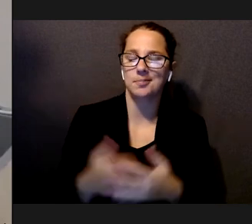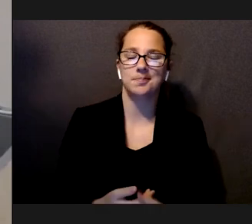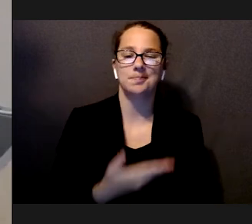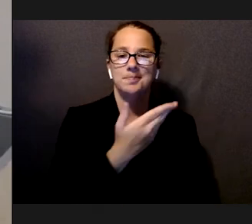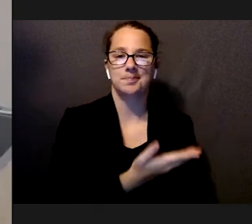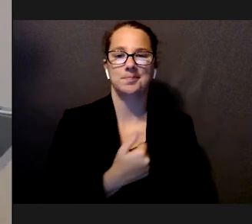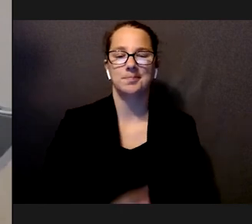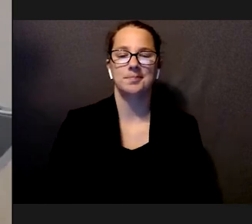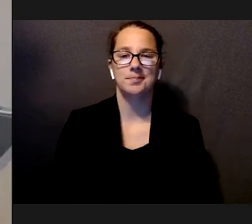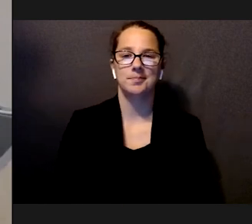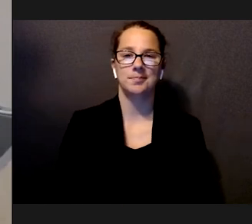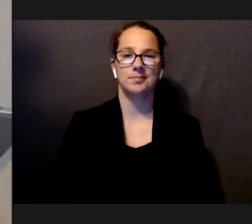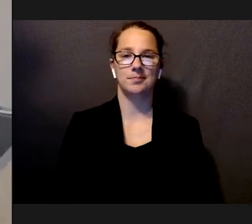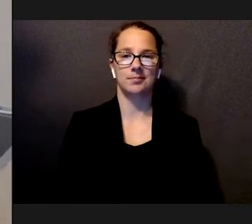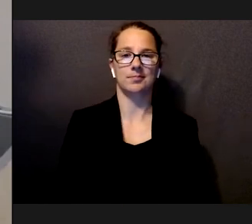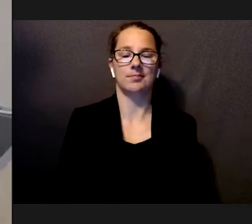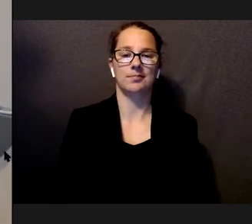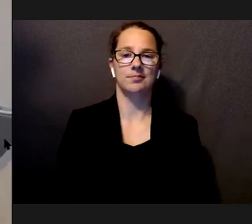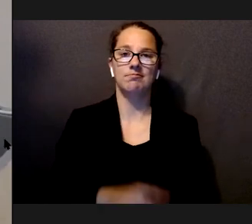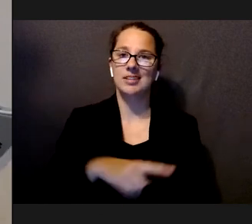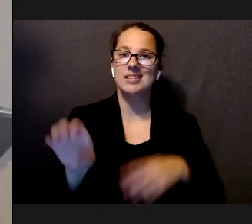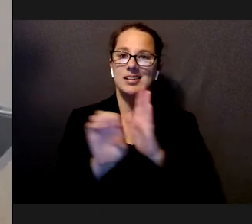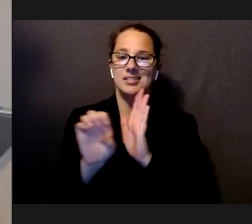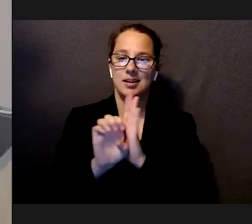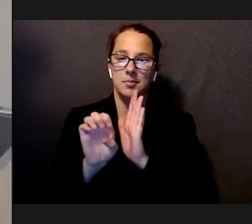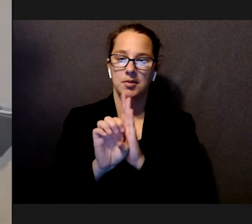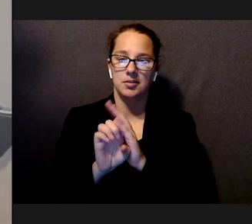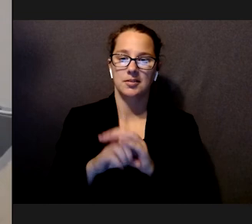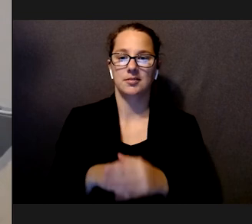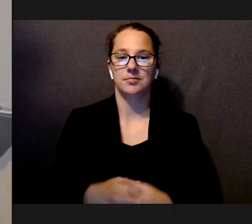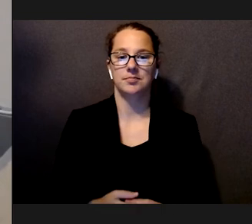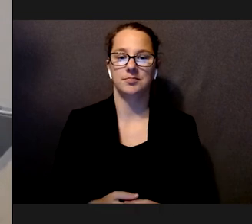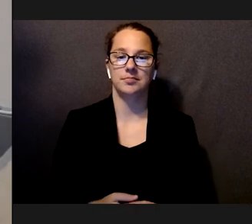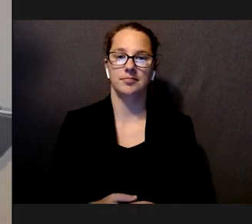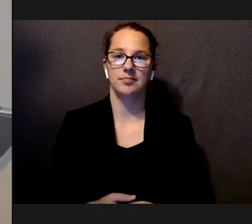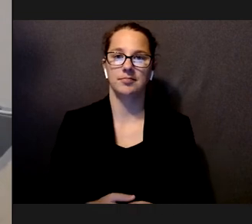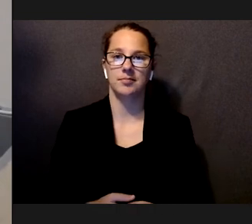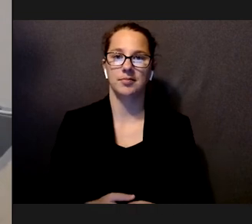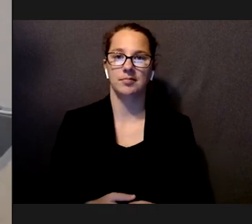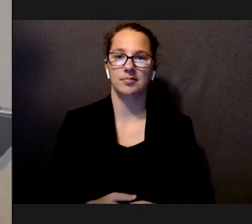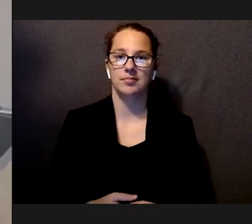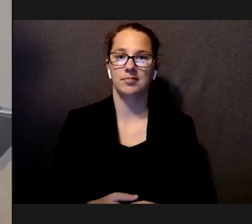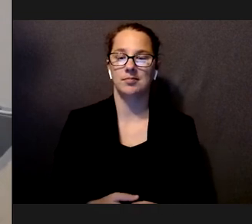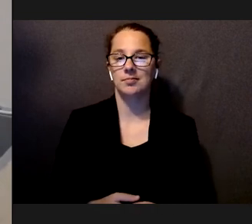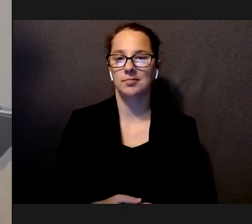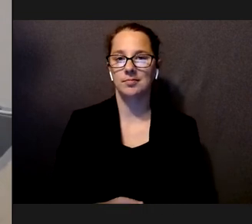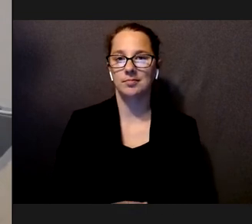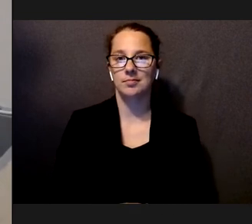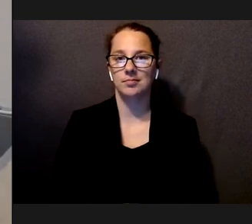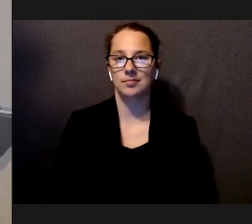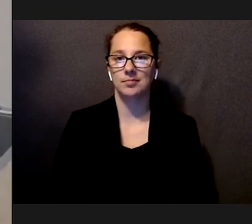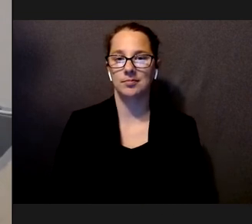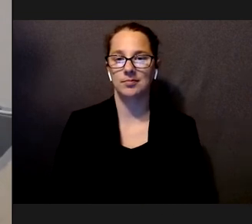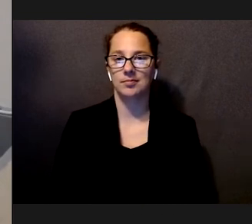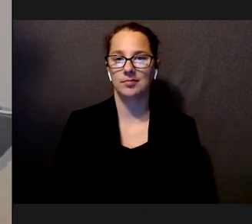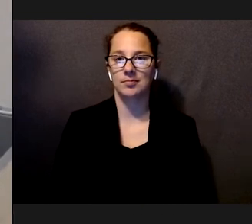So, here's an example of the projector that we set up in the environment, and an image of what it looked like